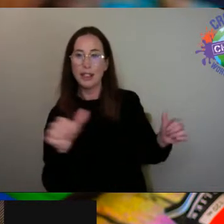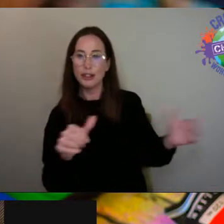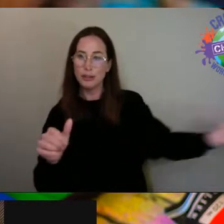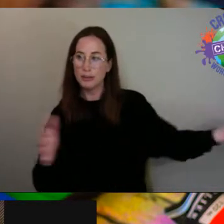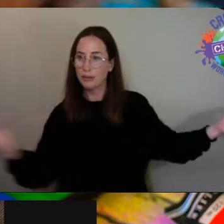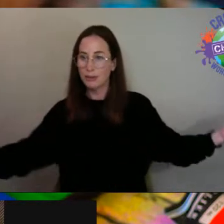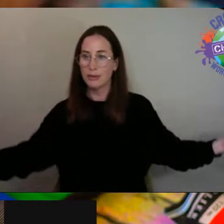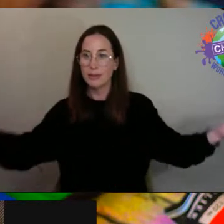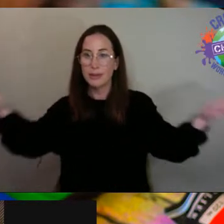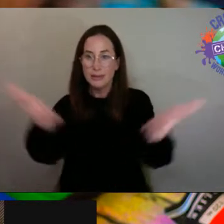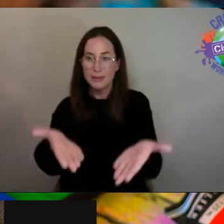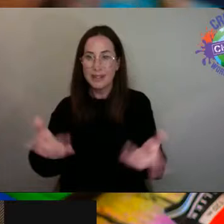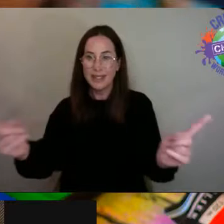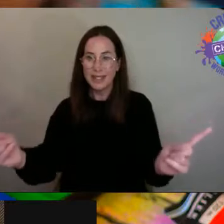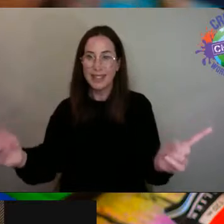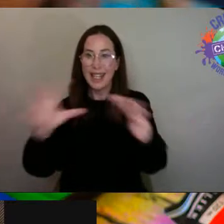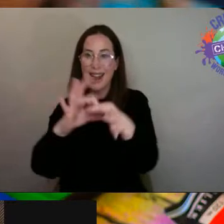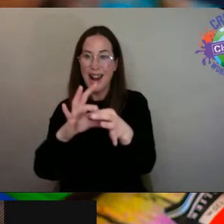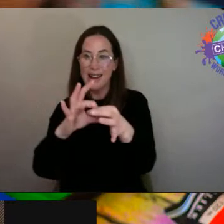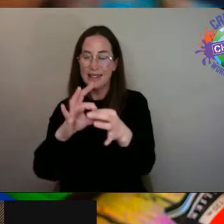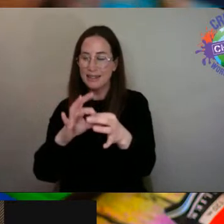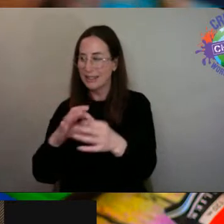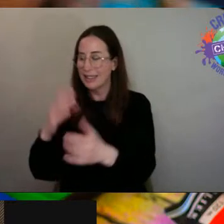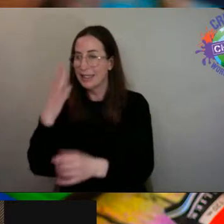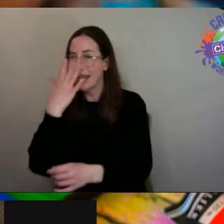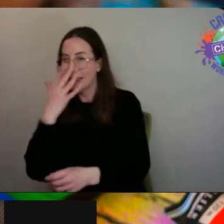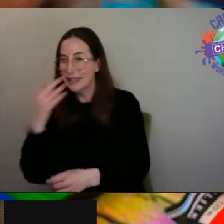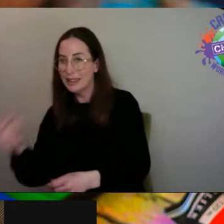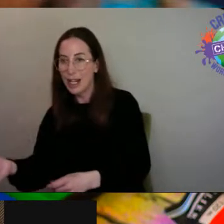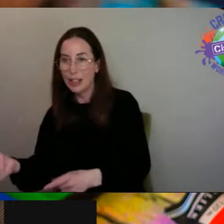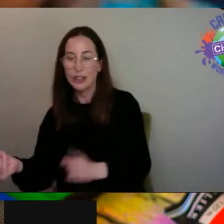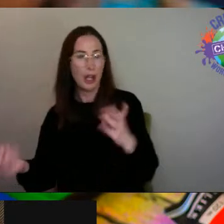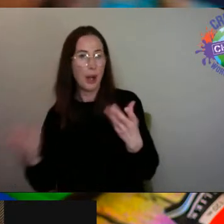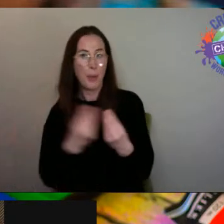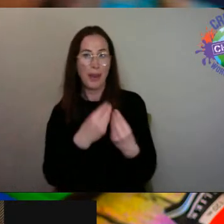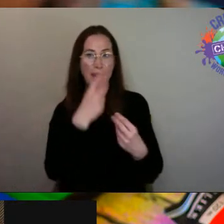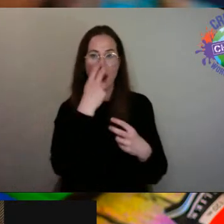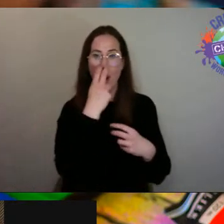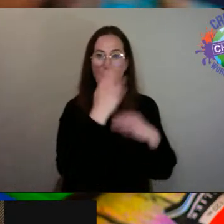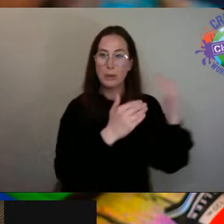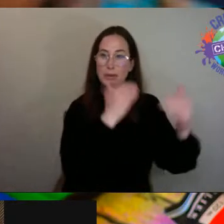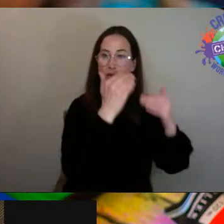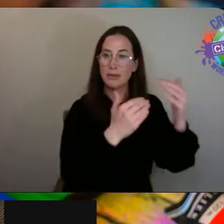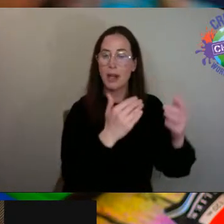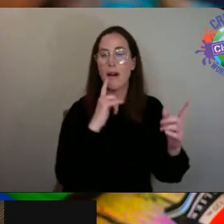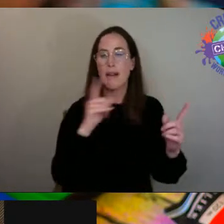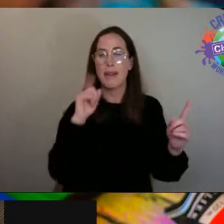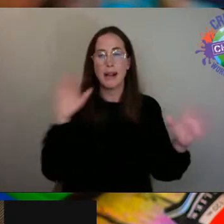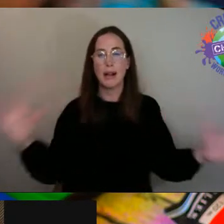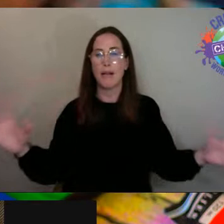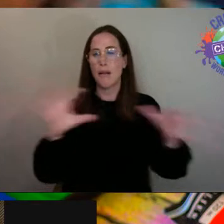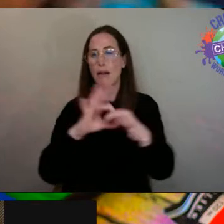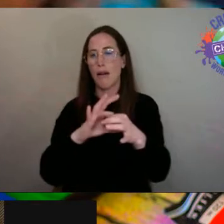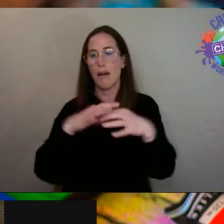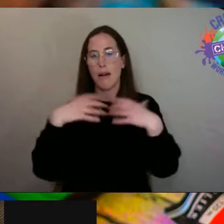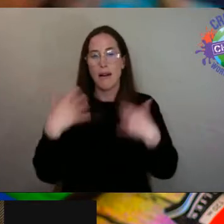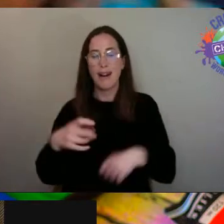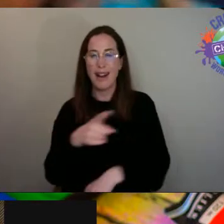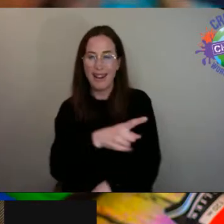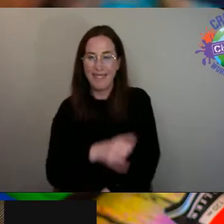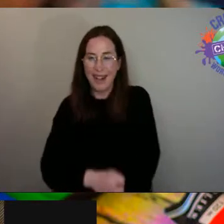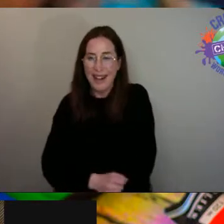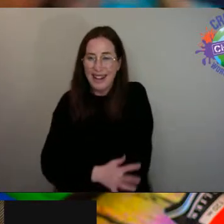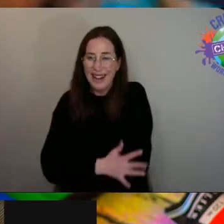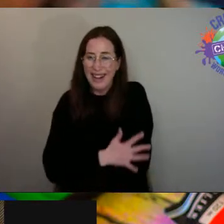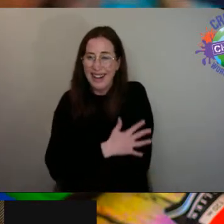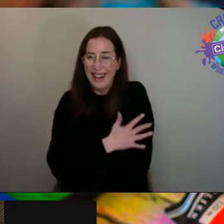experiences that these children and teenagers would validate, would be invaluable for them in the future. made me go all goosebumps.